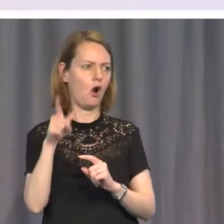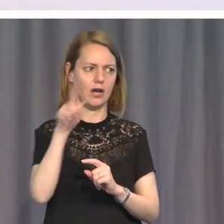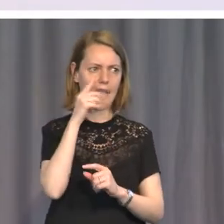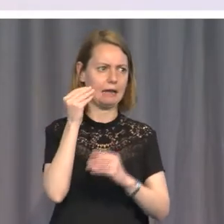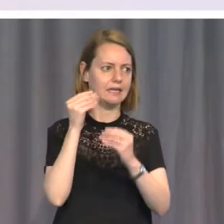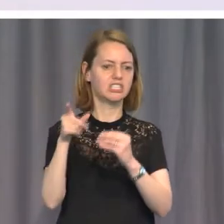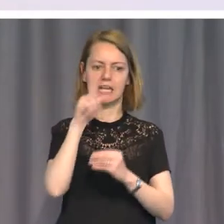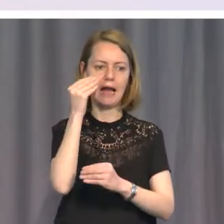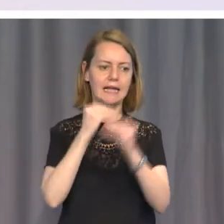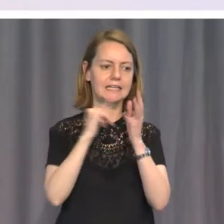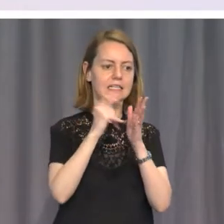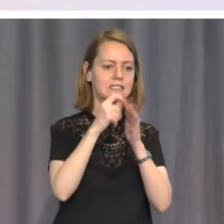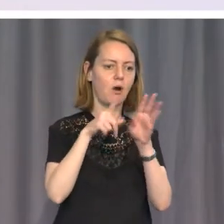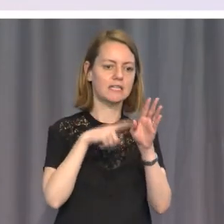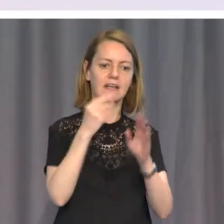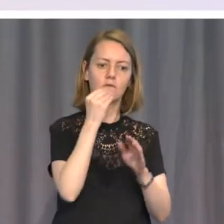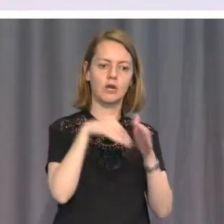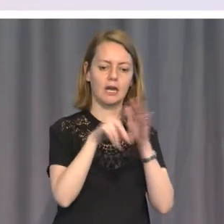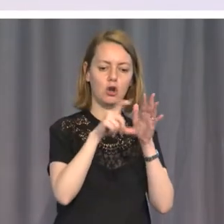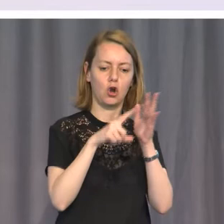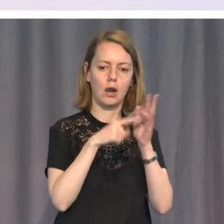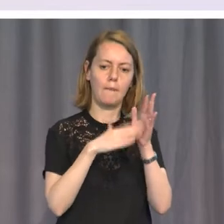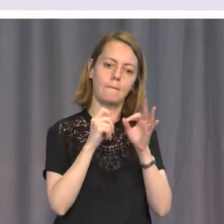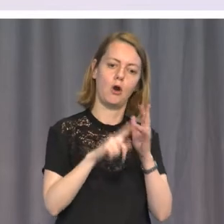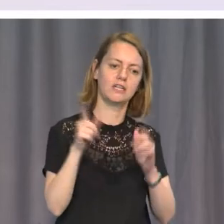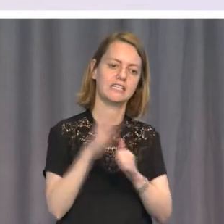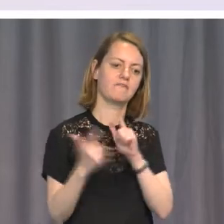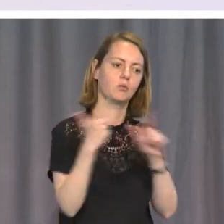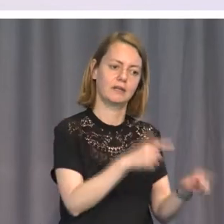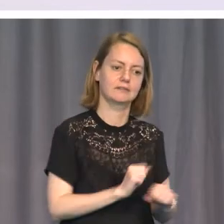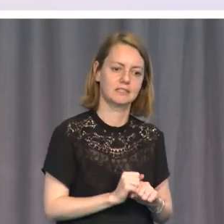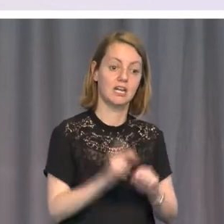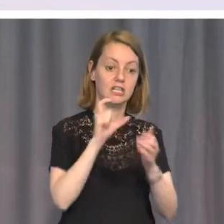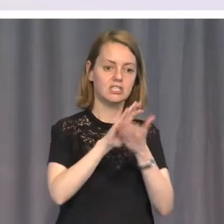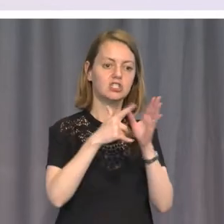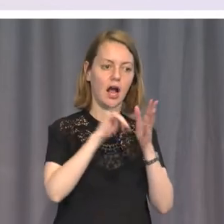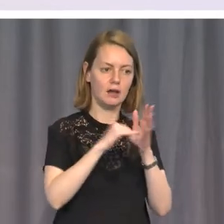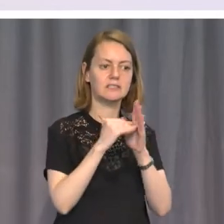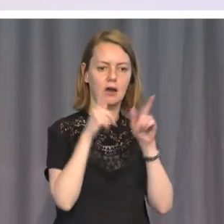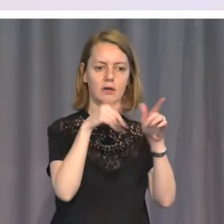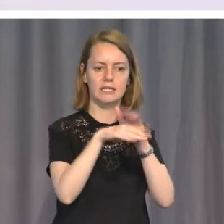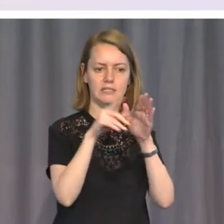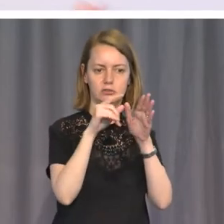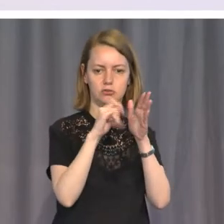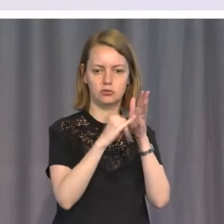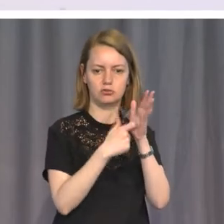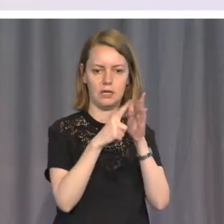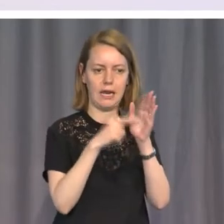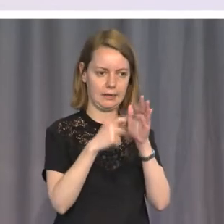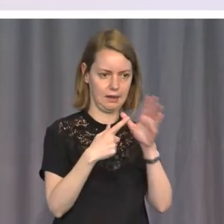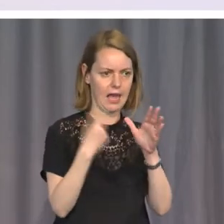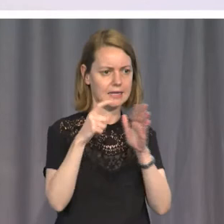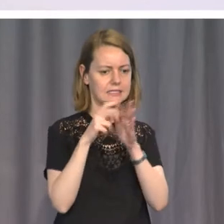Colombo. And so she didn't go, Charles went instead. And David Cameron, that's depriving